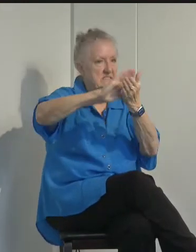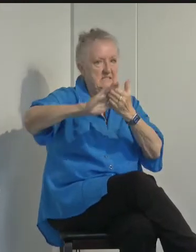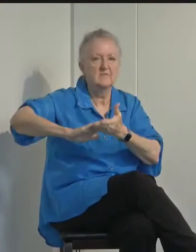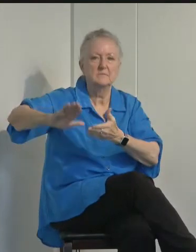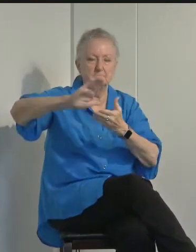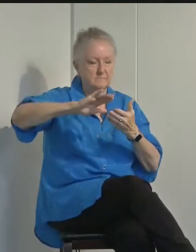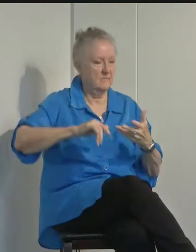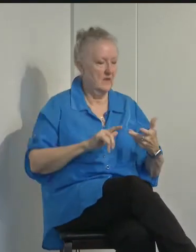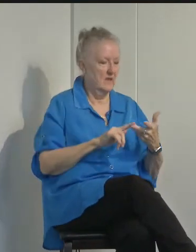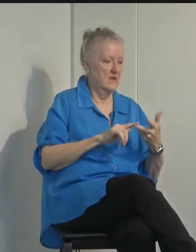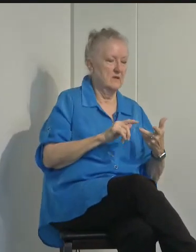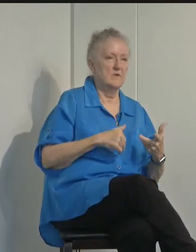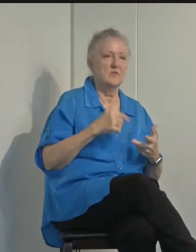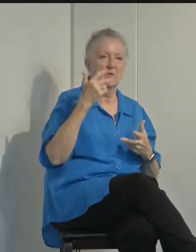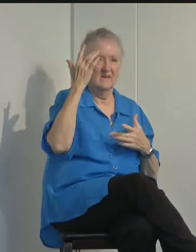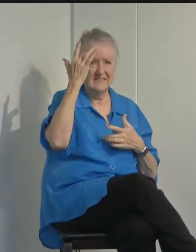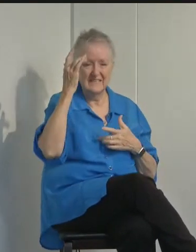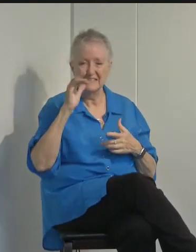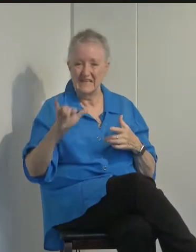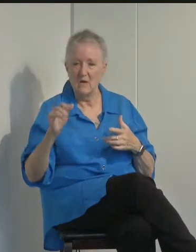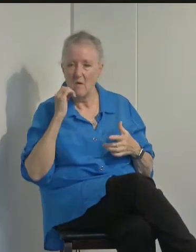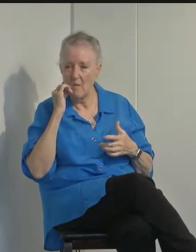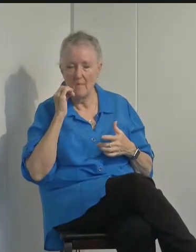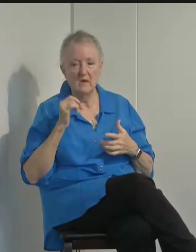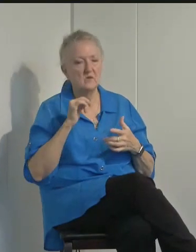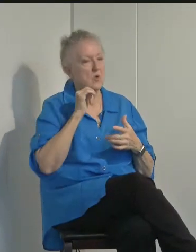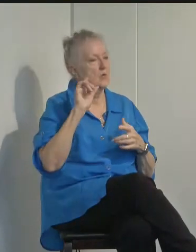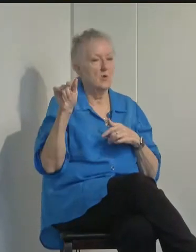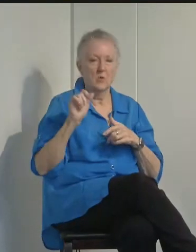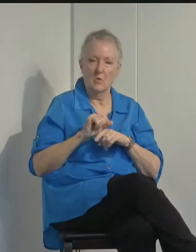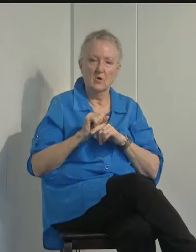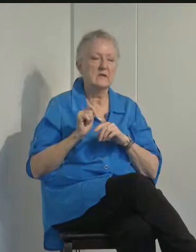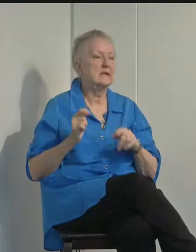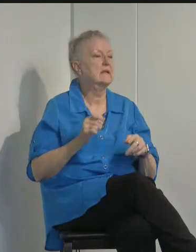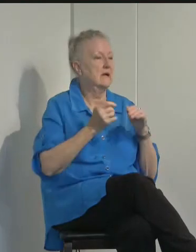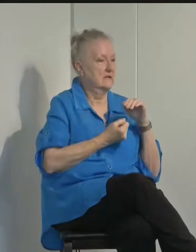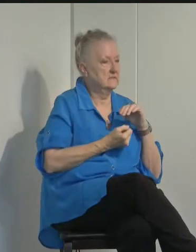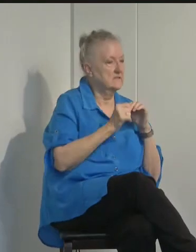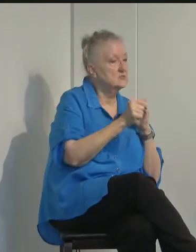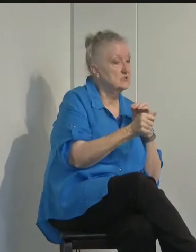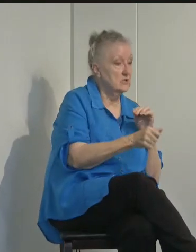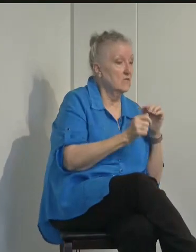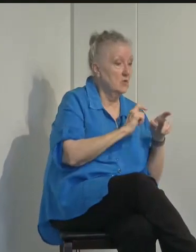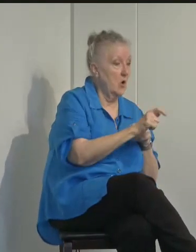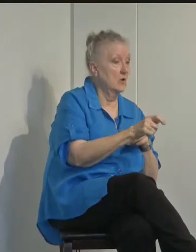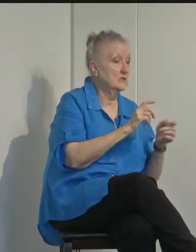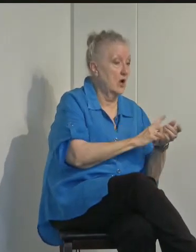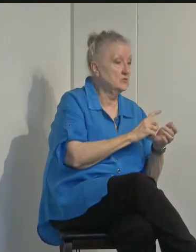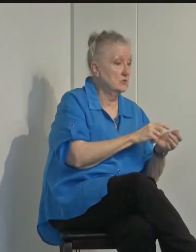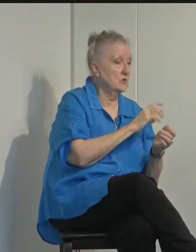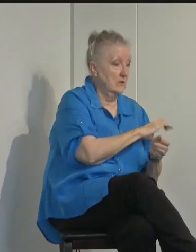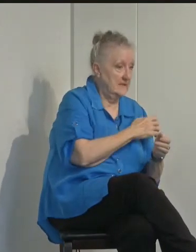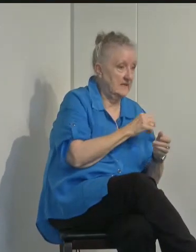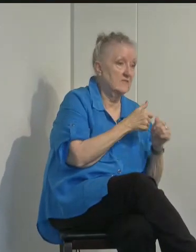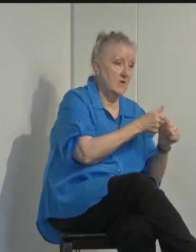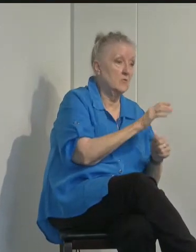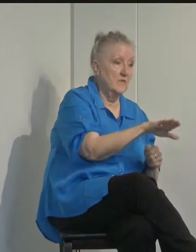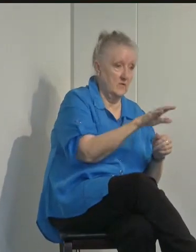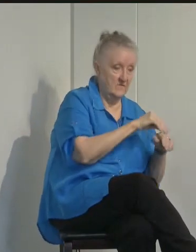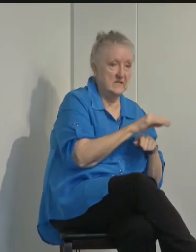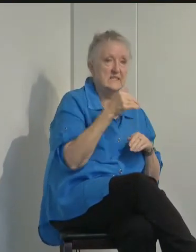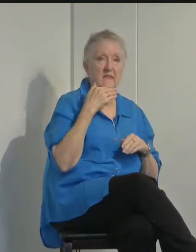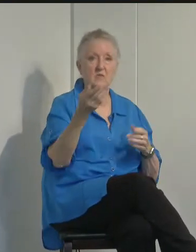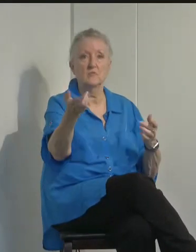sick, stay home. Don't go to work and isolate yourself. Call your doctor or clinic and follow their medical advice. Thank you for joining us today.